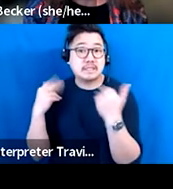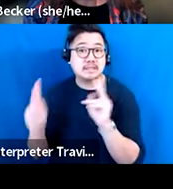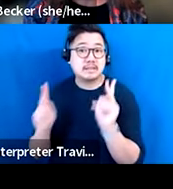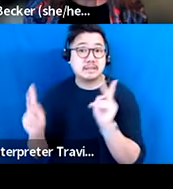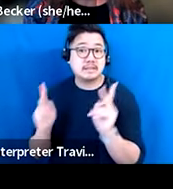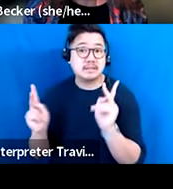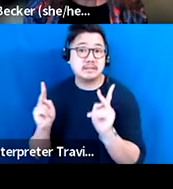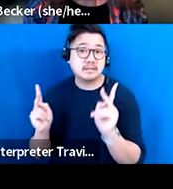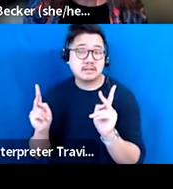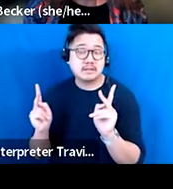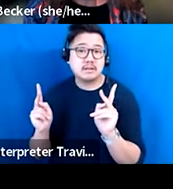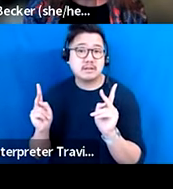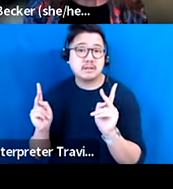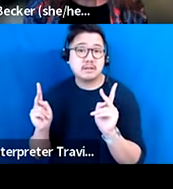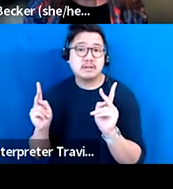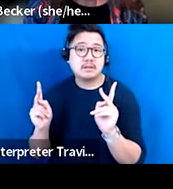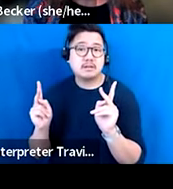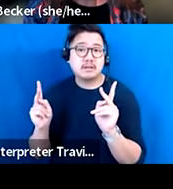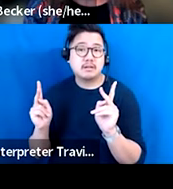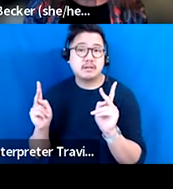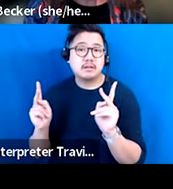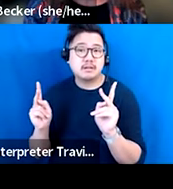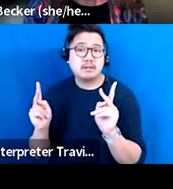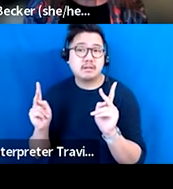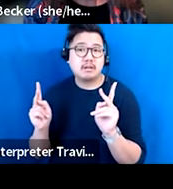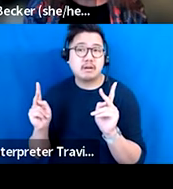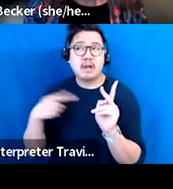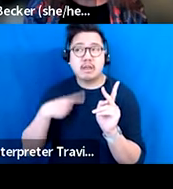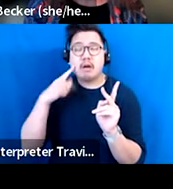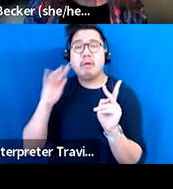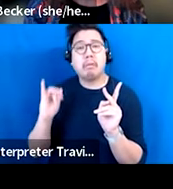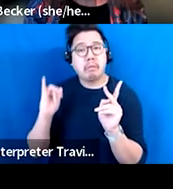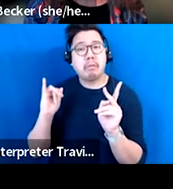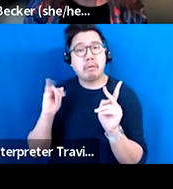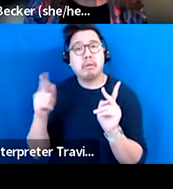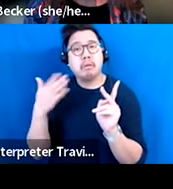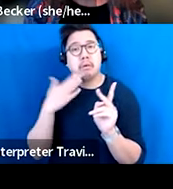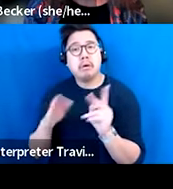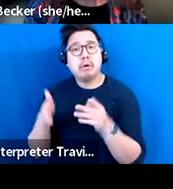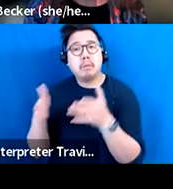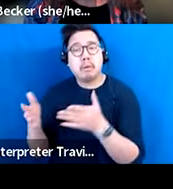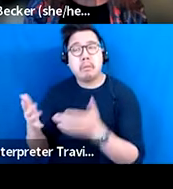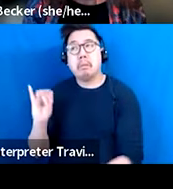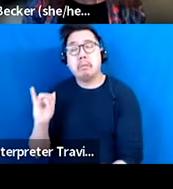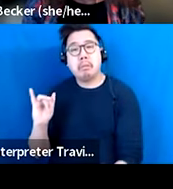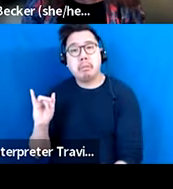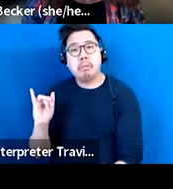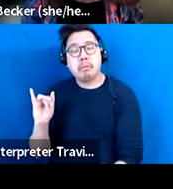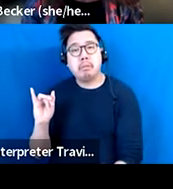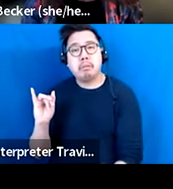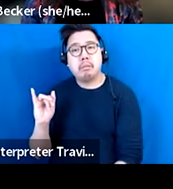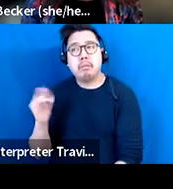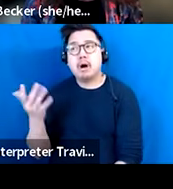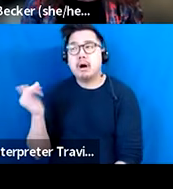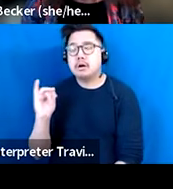thought was really like one approach. And then, but then also